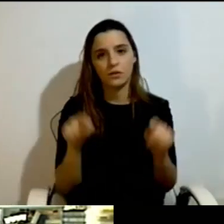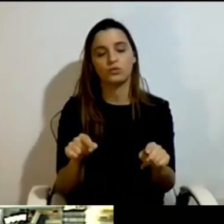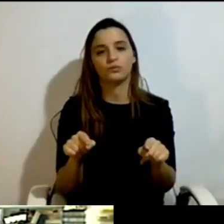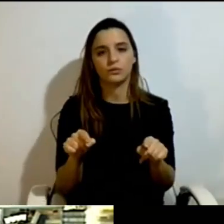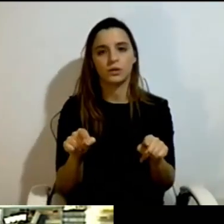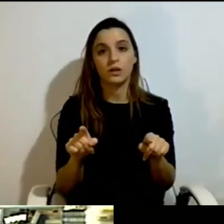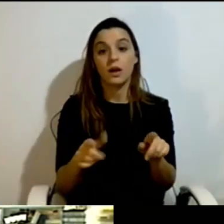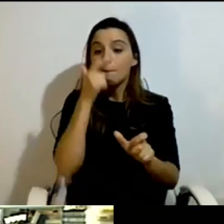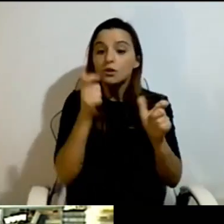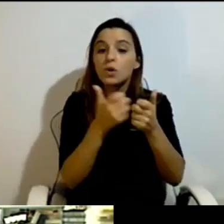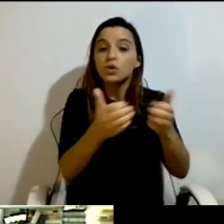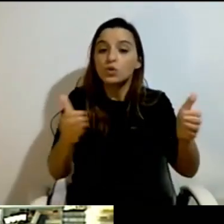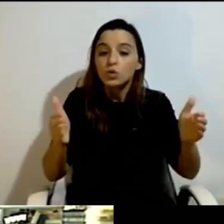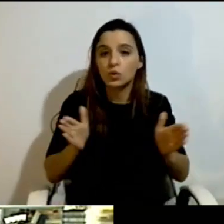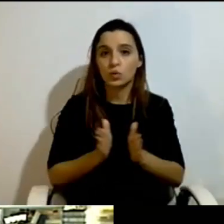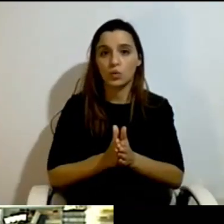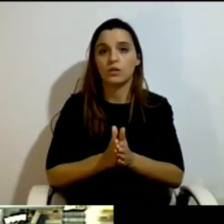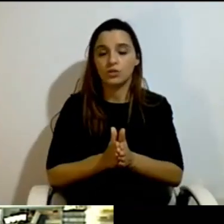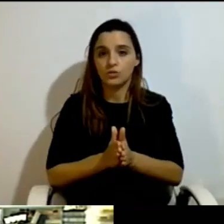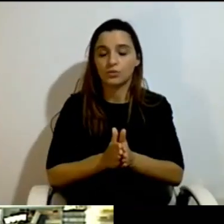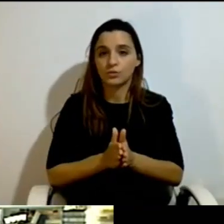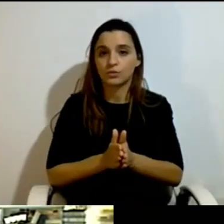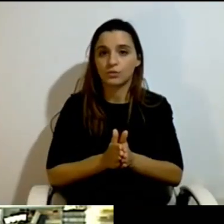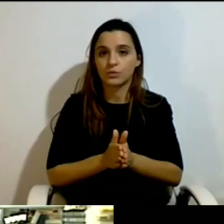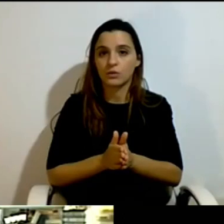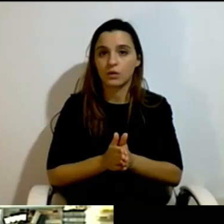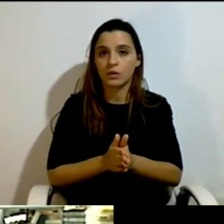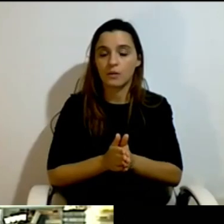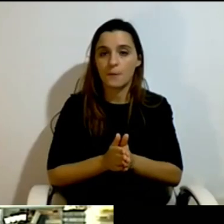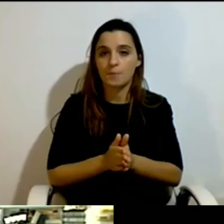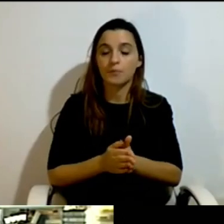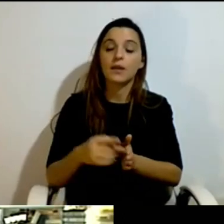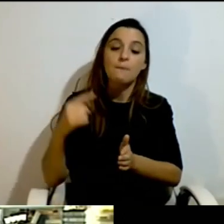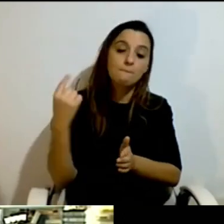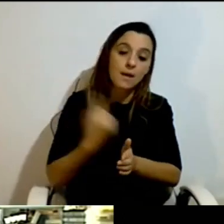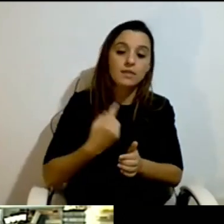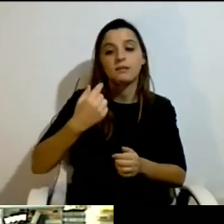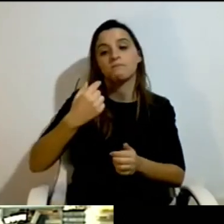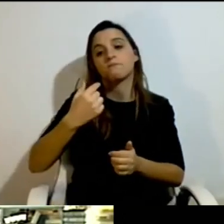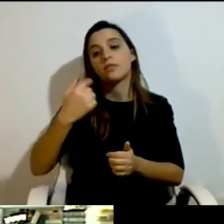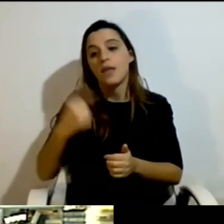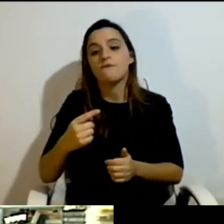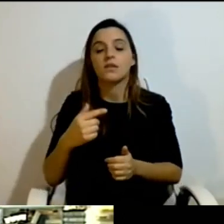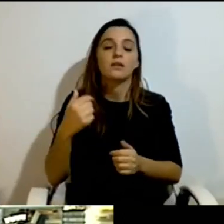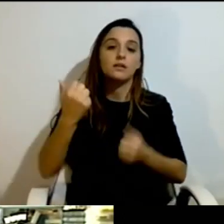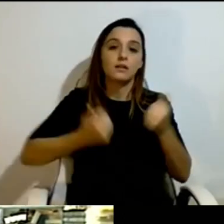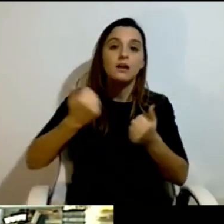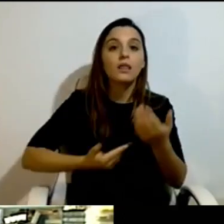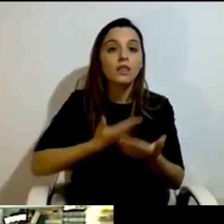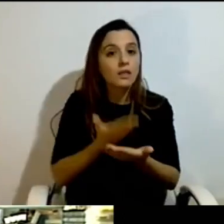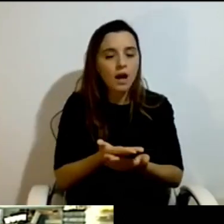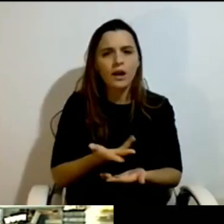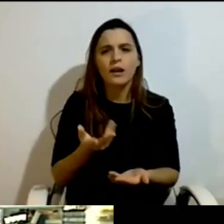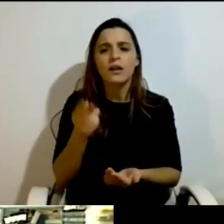assistance should be able to apply. And we check how can we help them so that they can use this possibility.